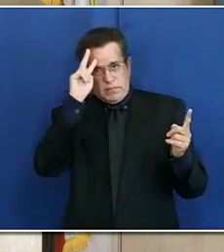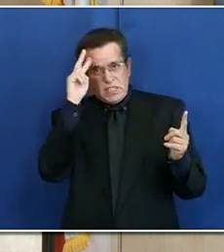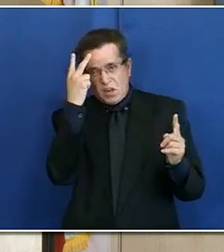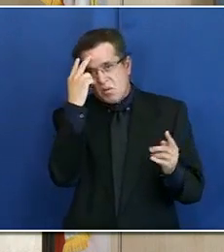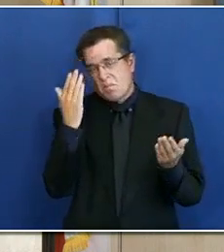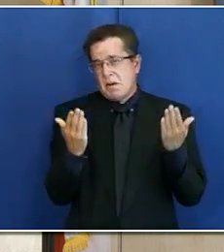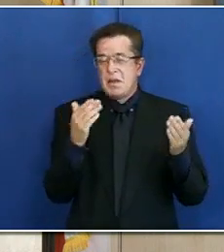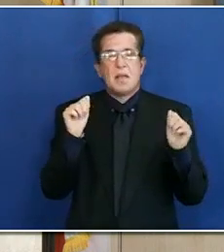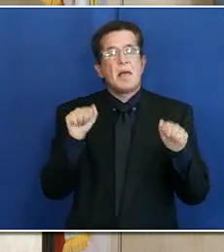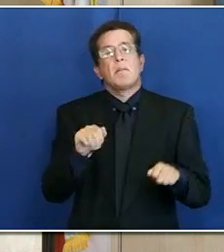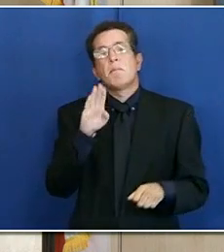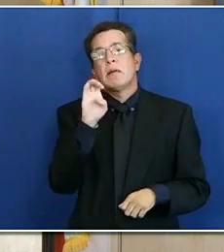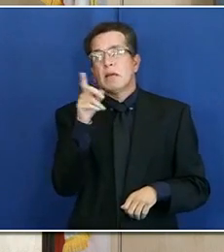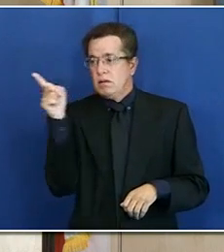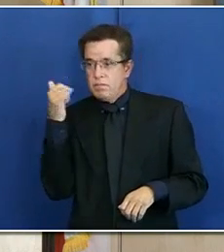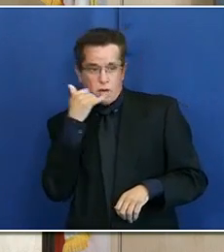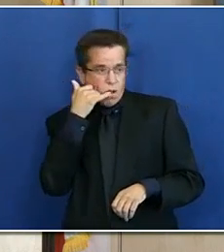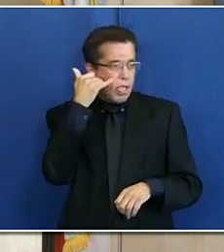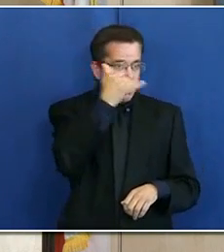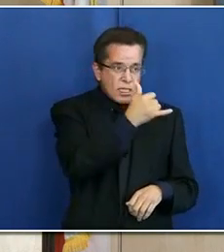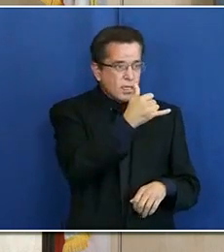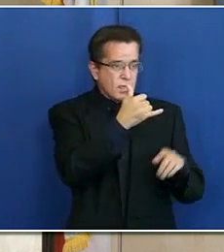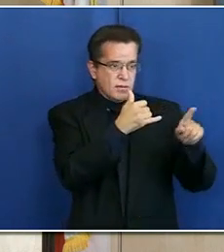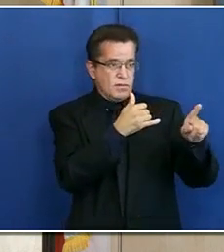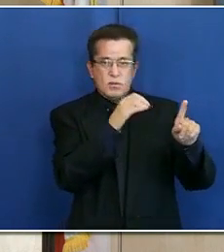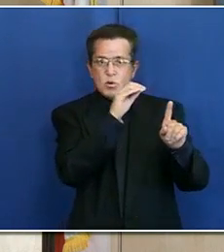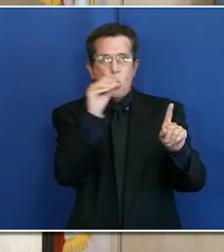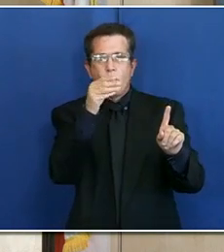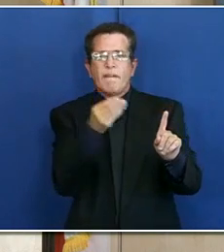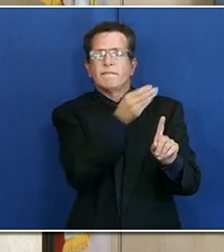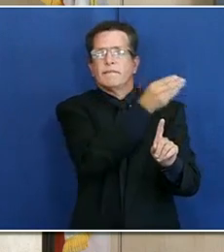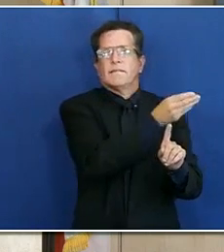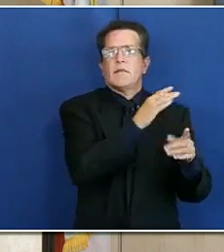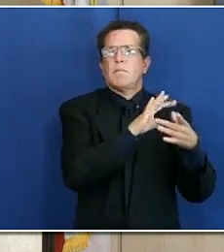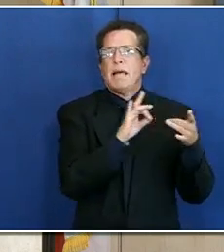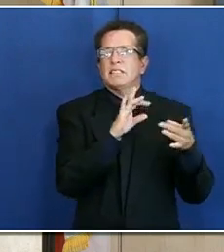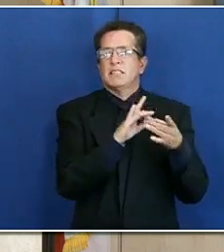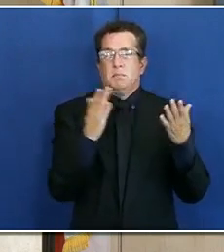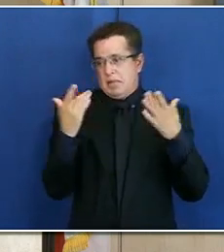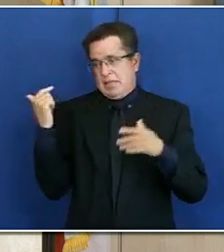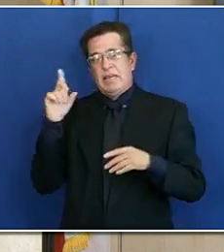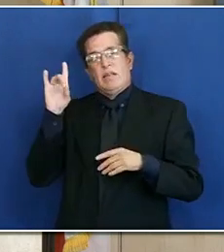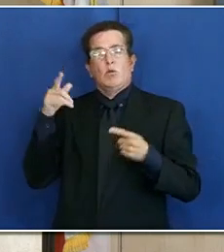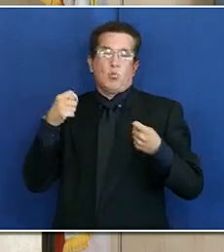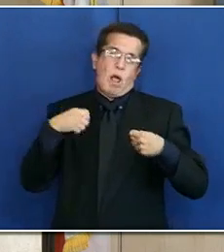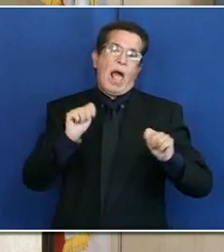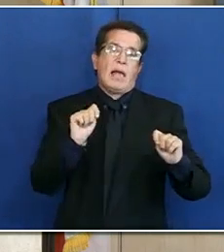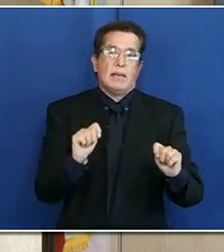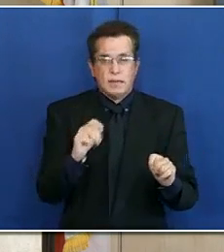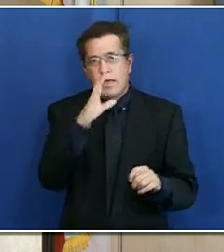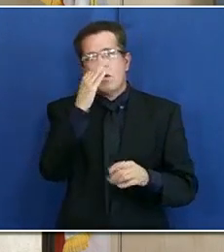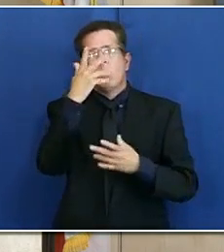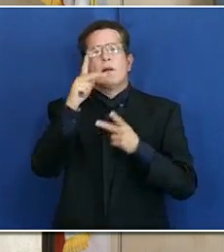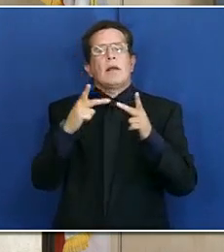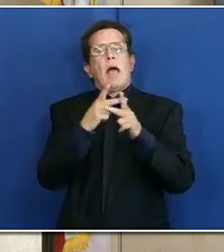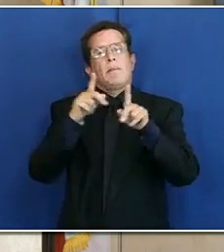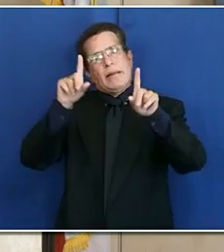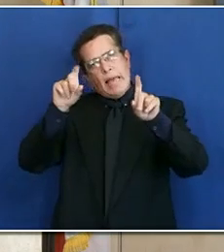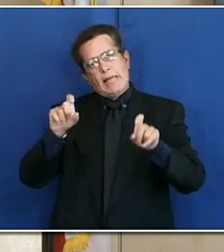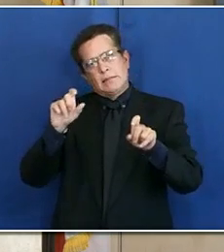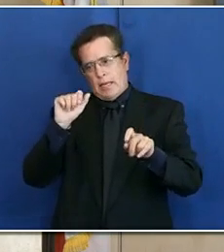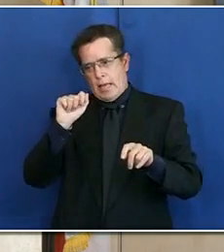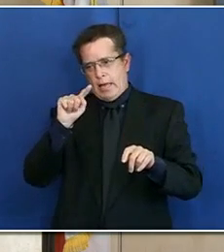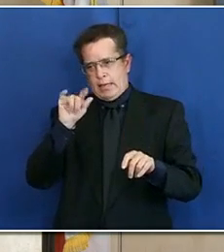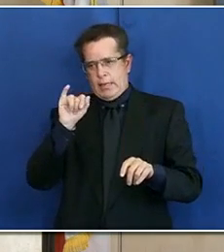could have been that somebody reached out and the message didn't get conveyed or relayed if a message was left. It could be the type of test. If they had an antibody